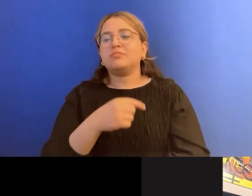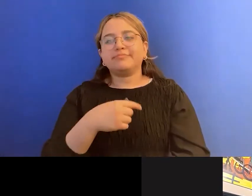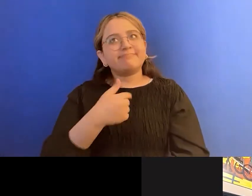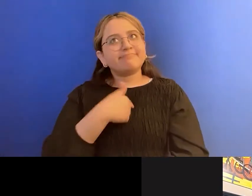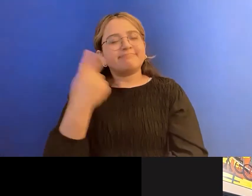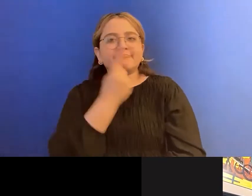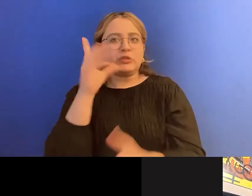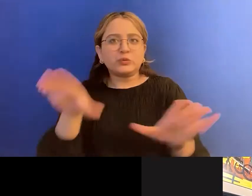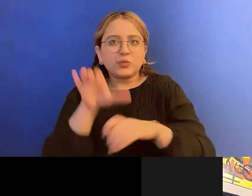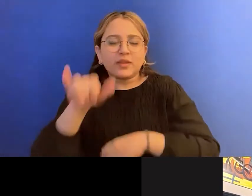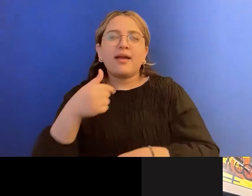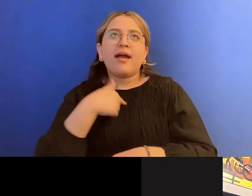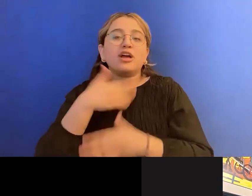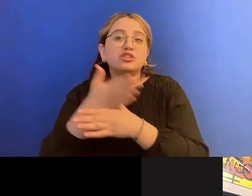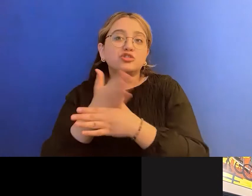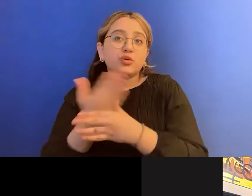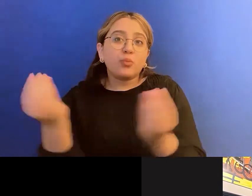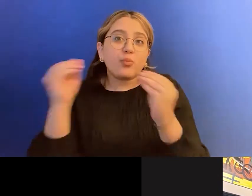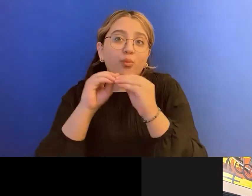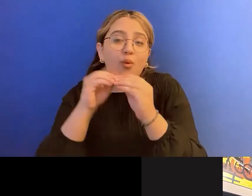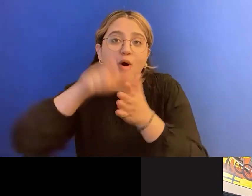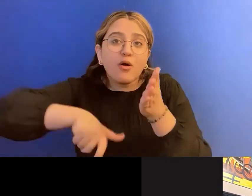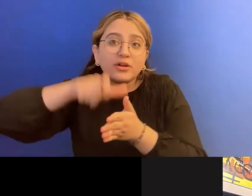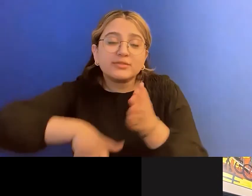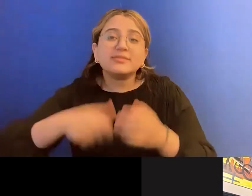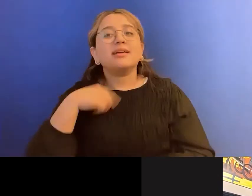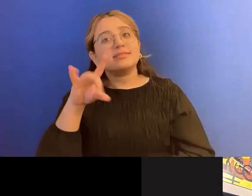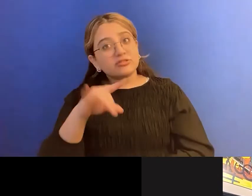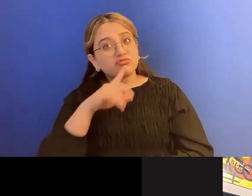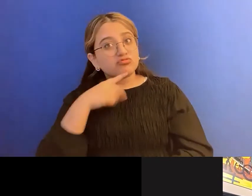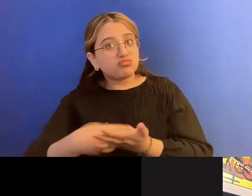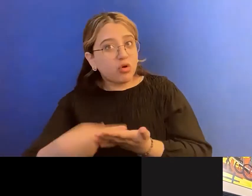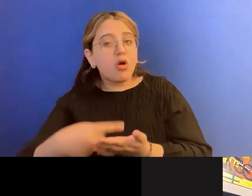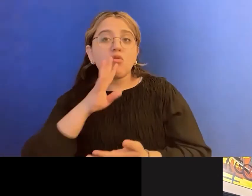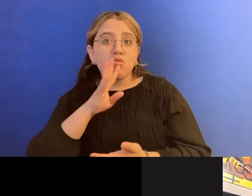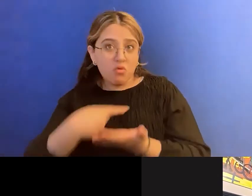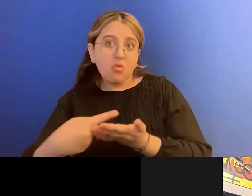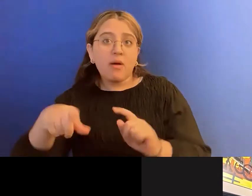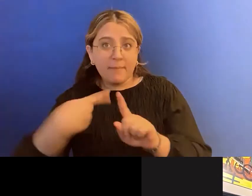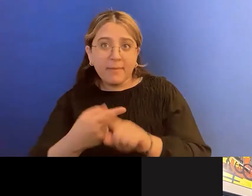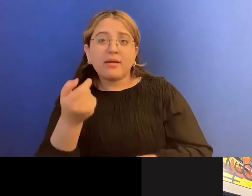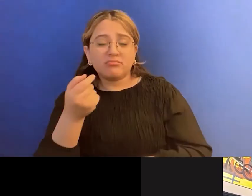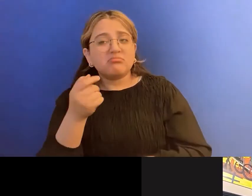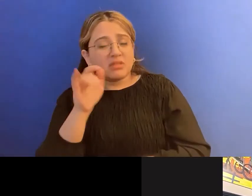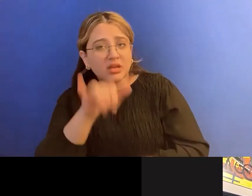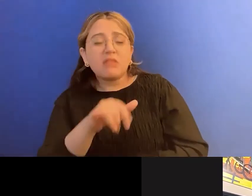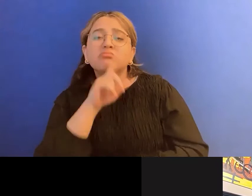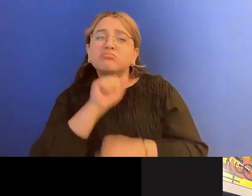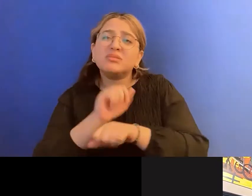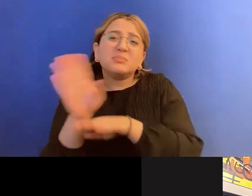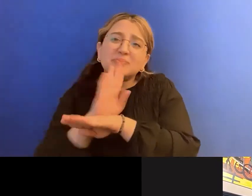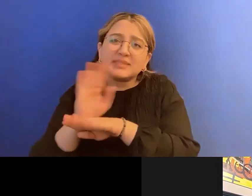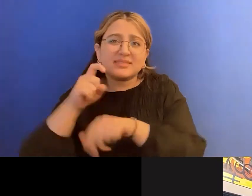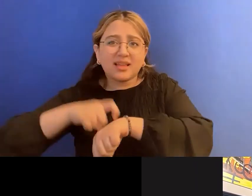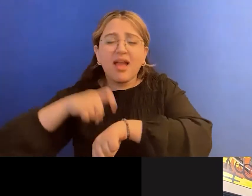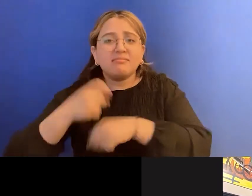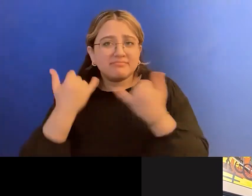sharing a lot more articles. Uh, I talked a little about it. Um, but it's also been a really, really busy time because